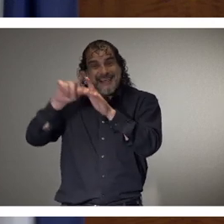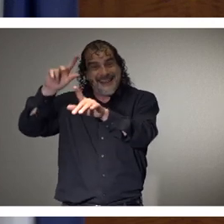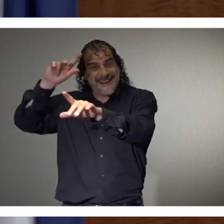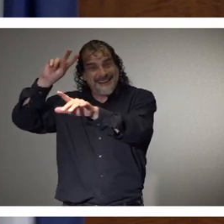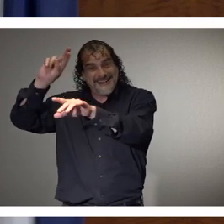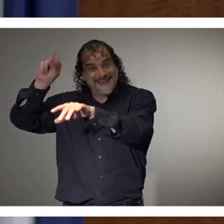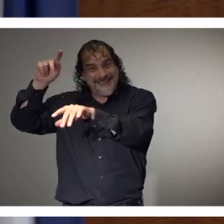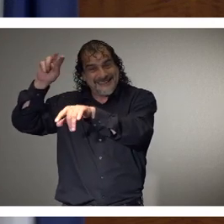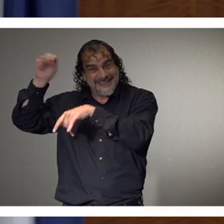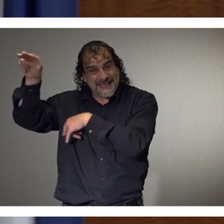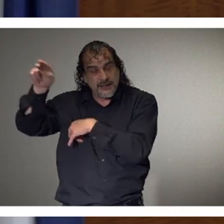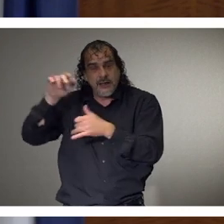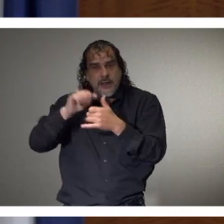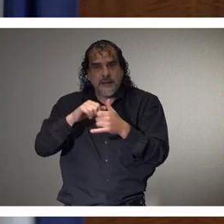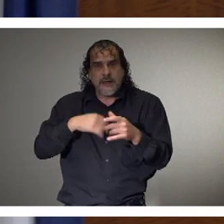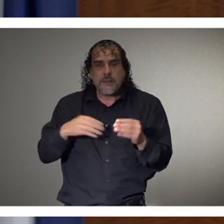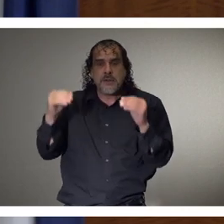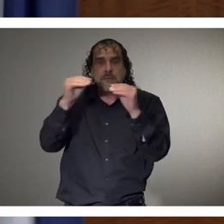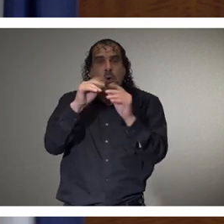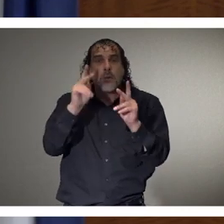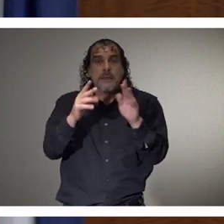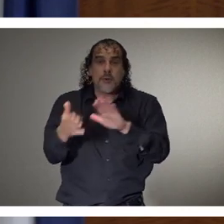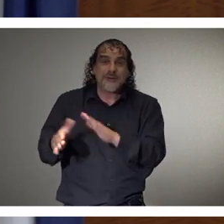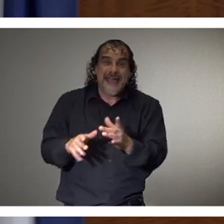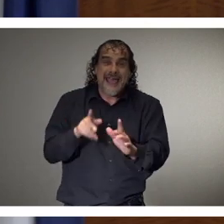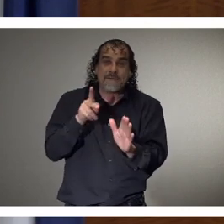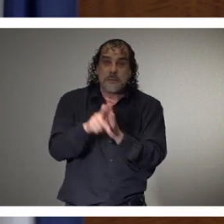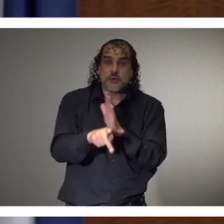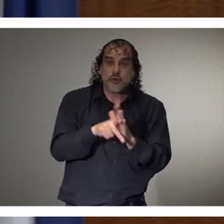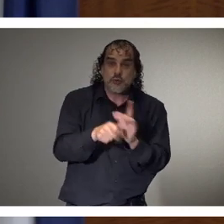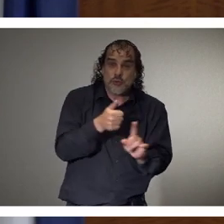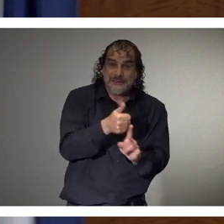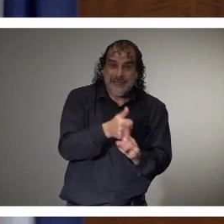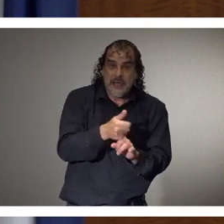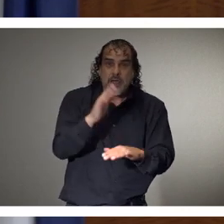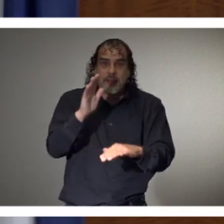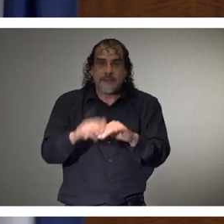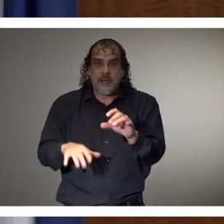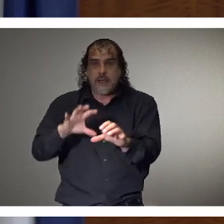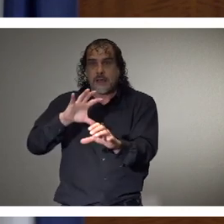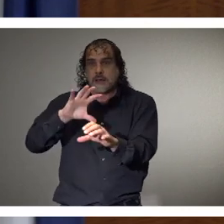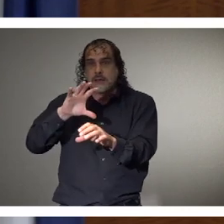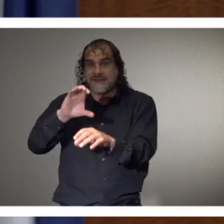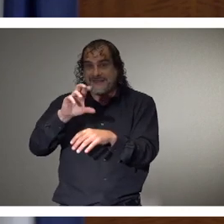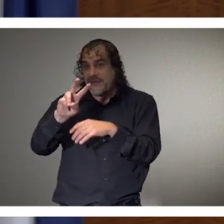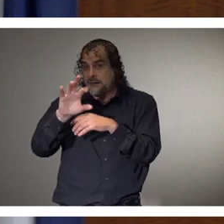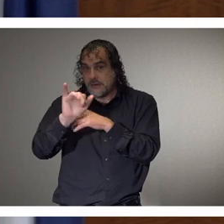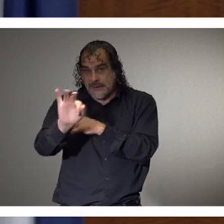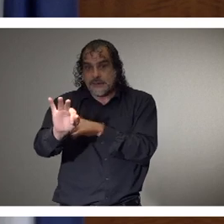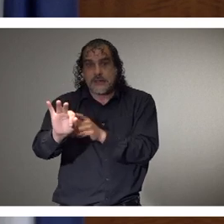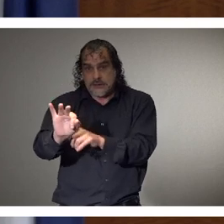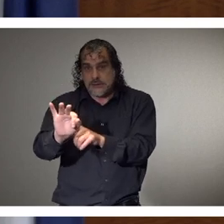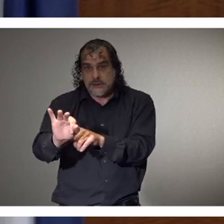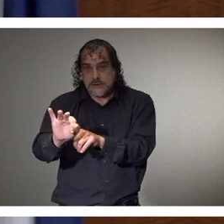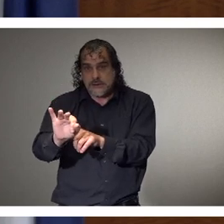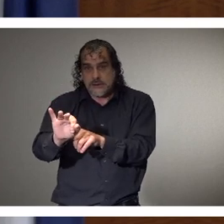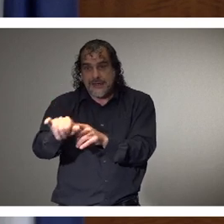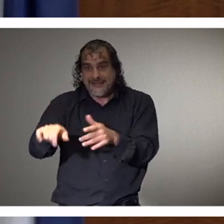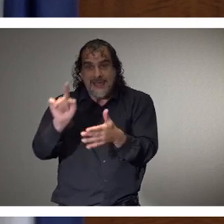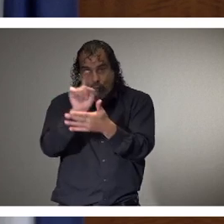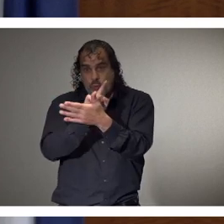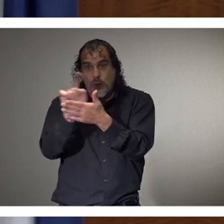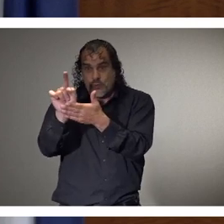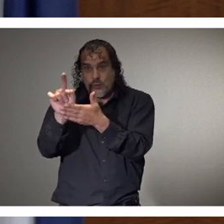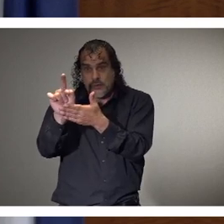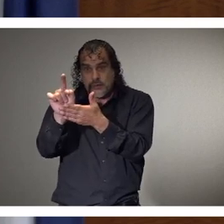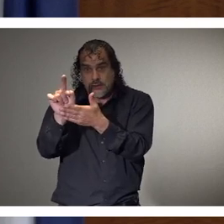had been more deaths from suicide than there had been from COVID-19 in that one week period. Now that's, uh,